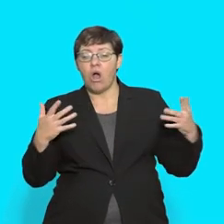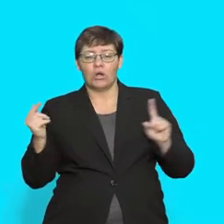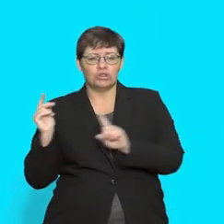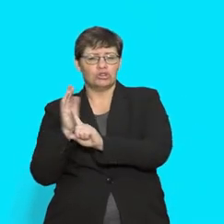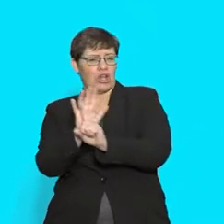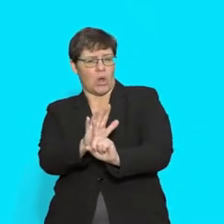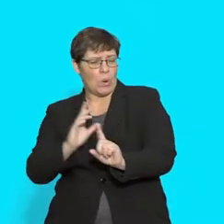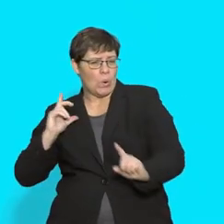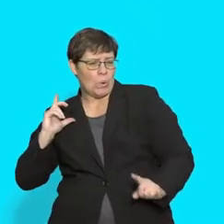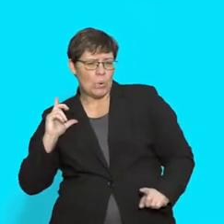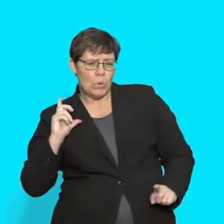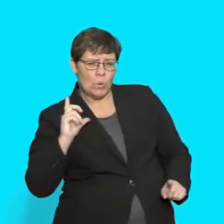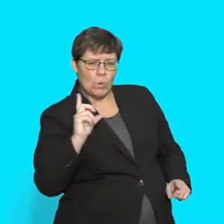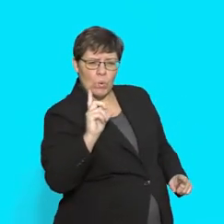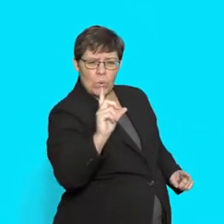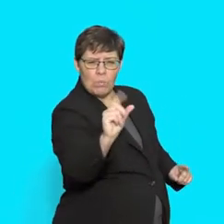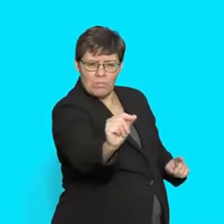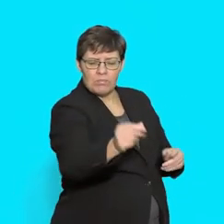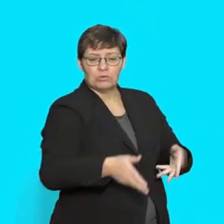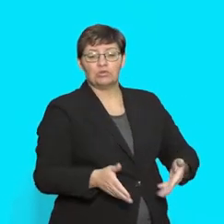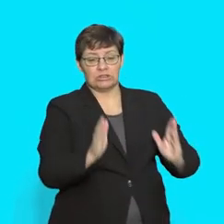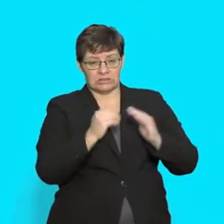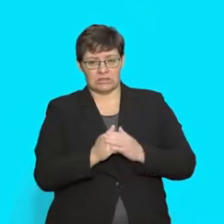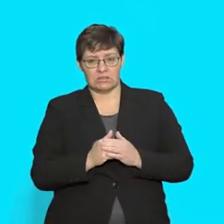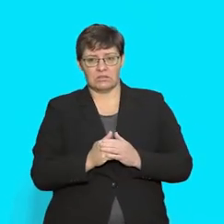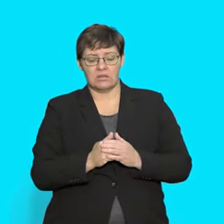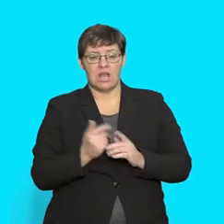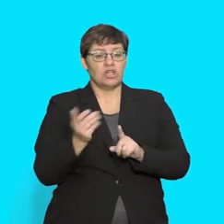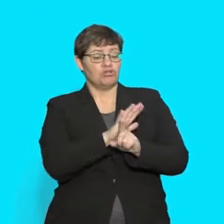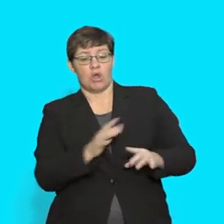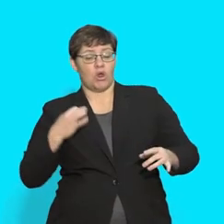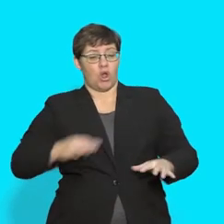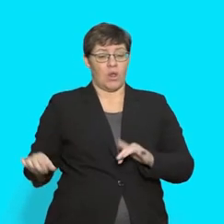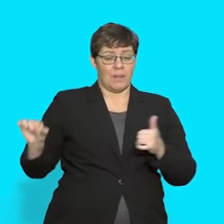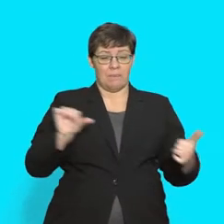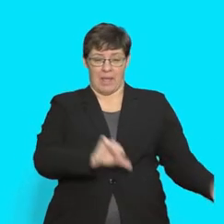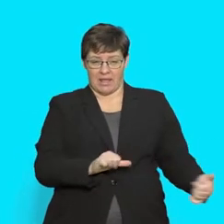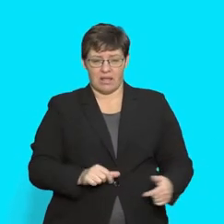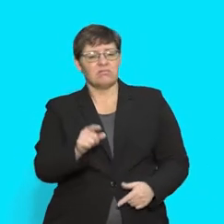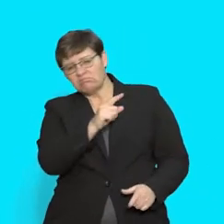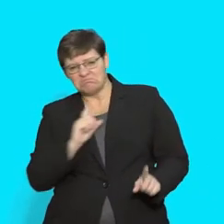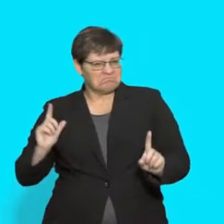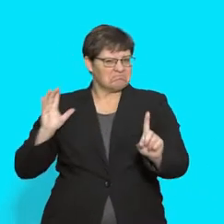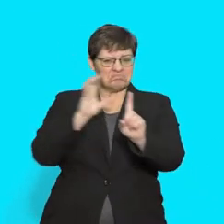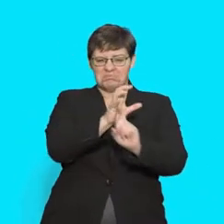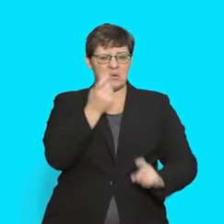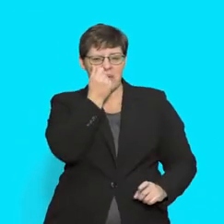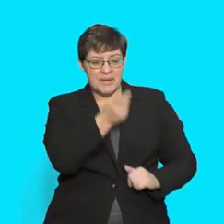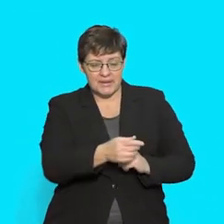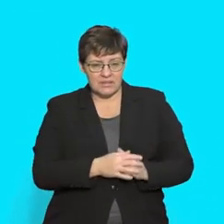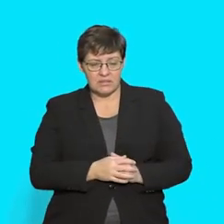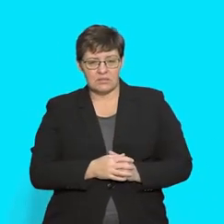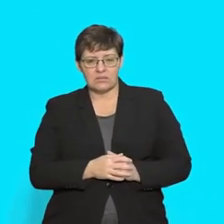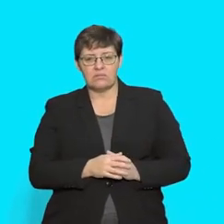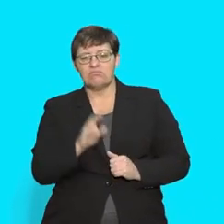shadow that stretched right across the street. Shadow Girl was back and she was going after the man. She